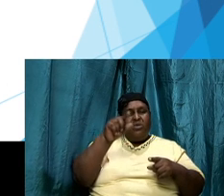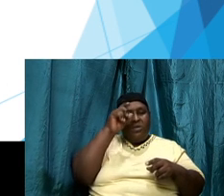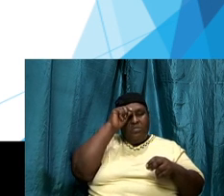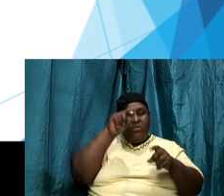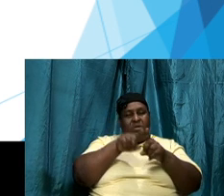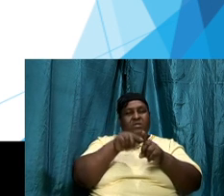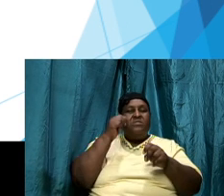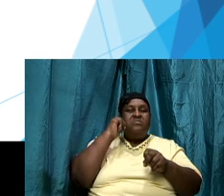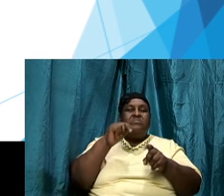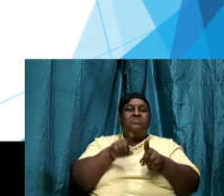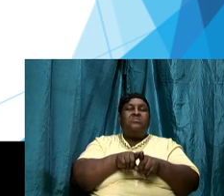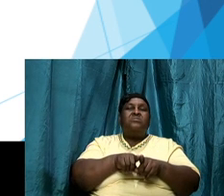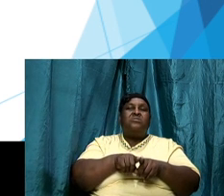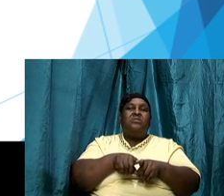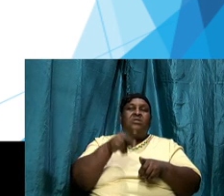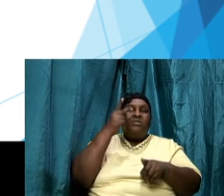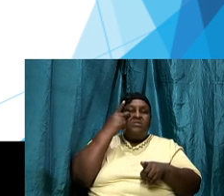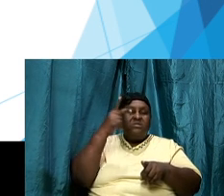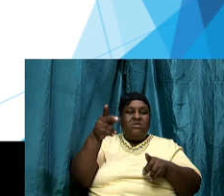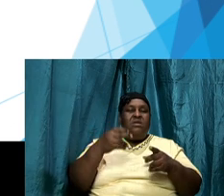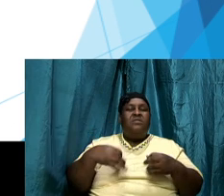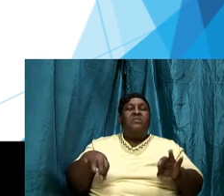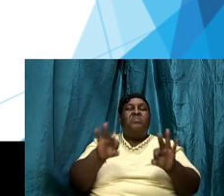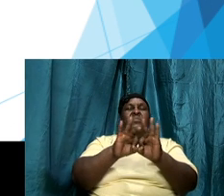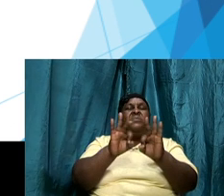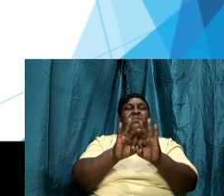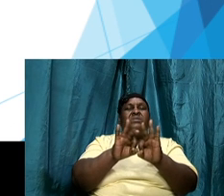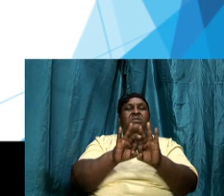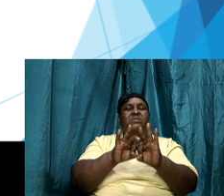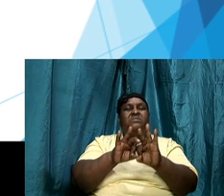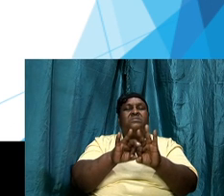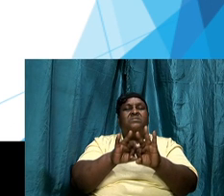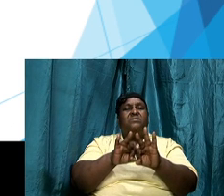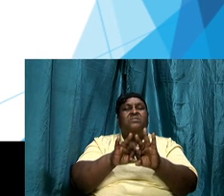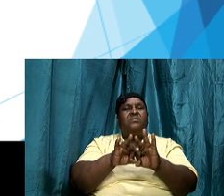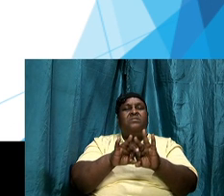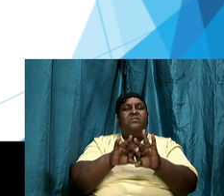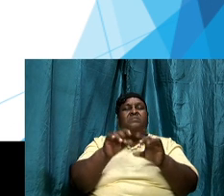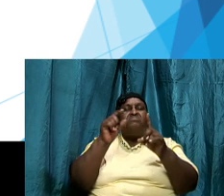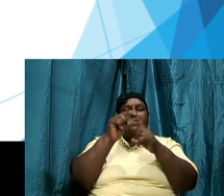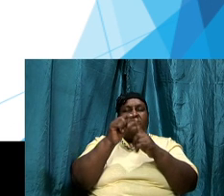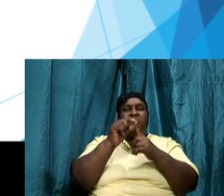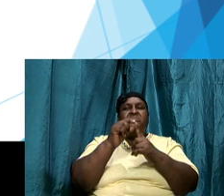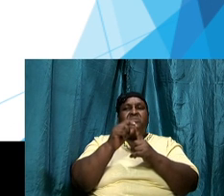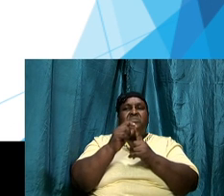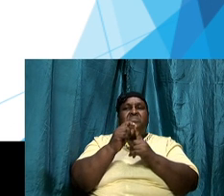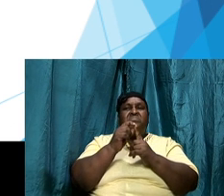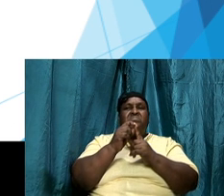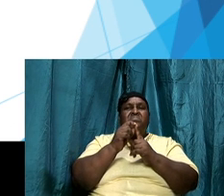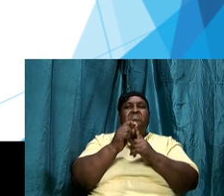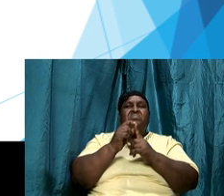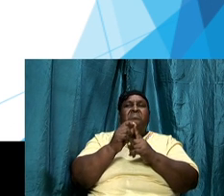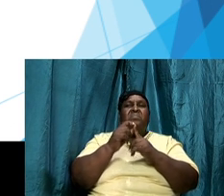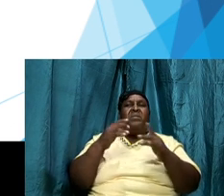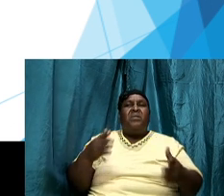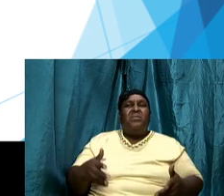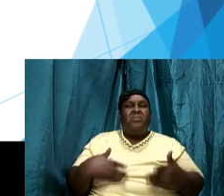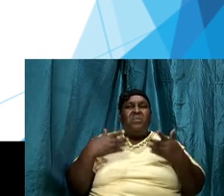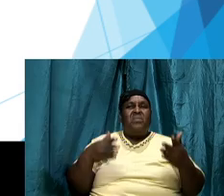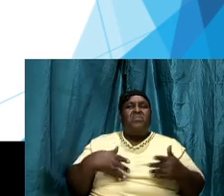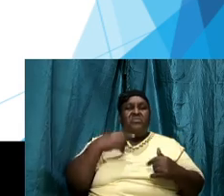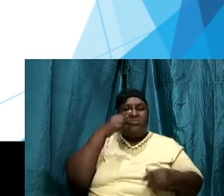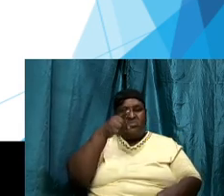see the importance of the word I encourage you